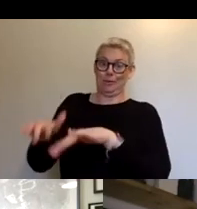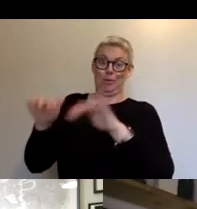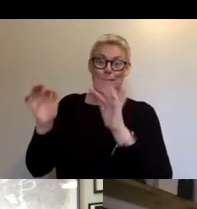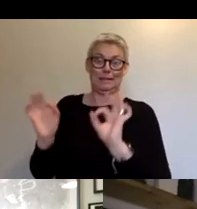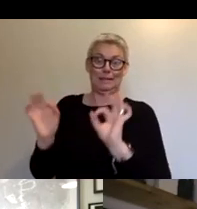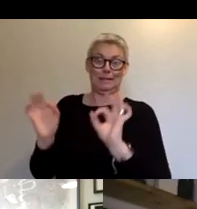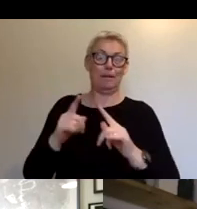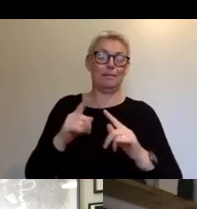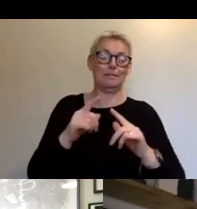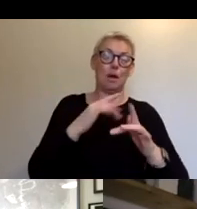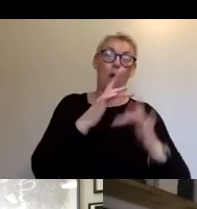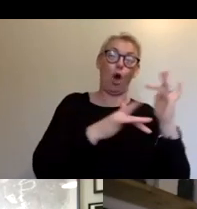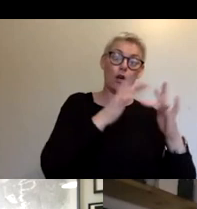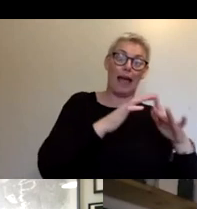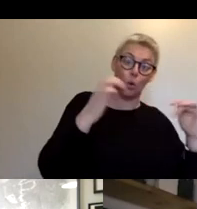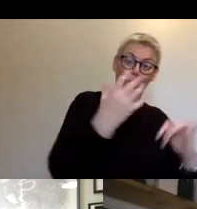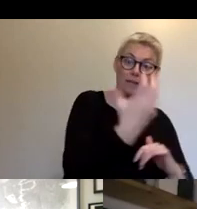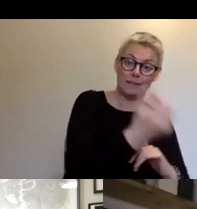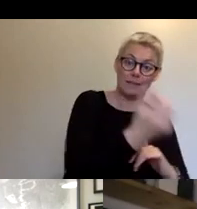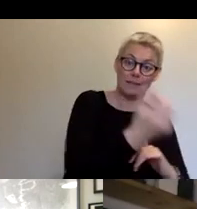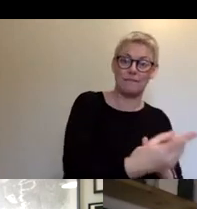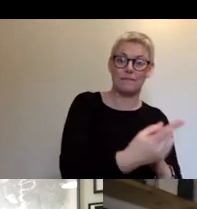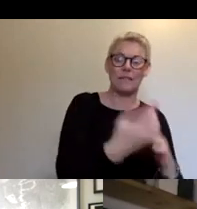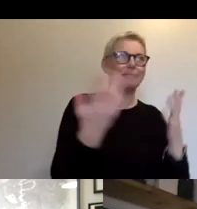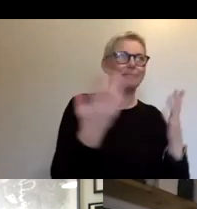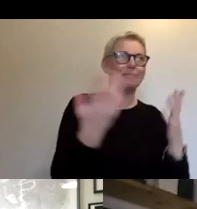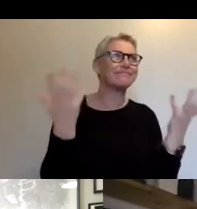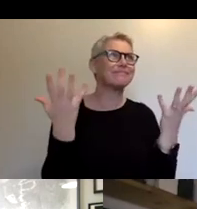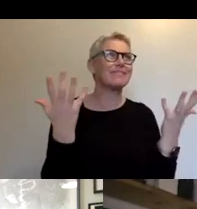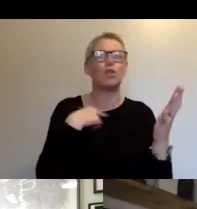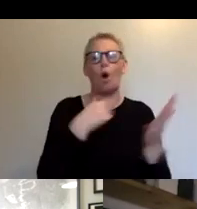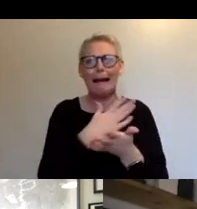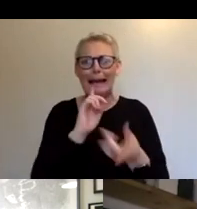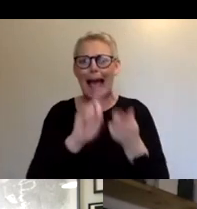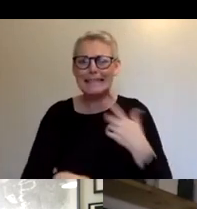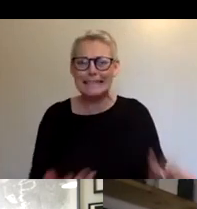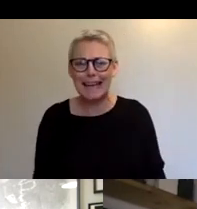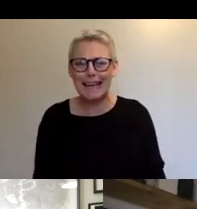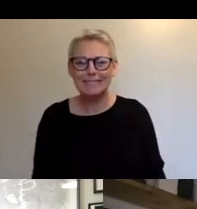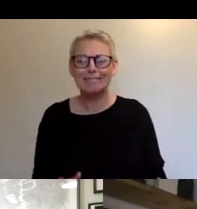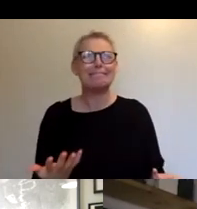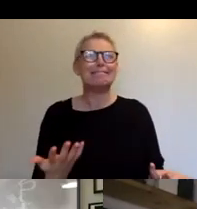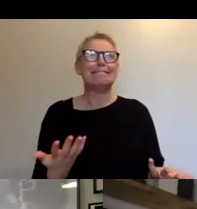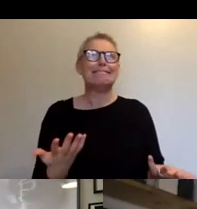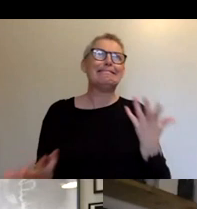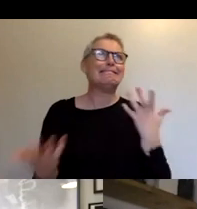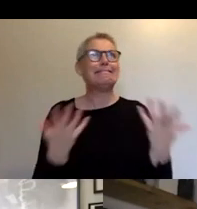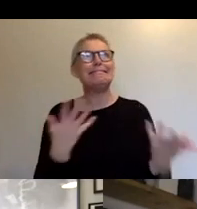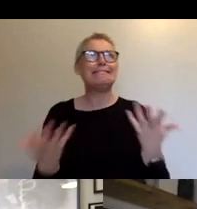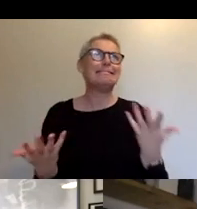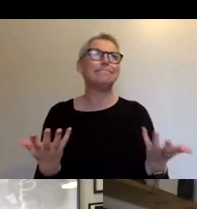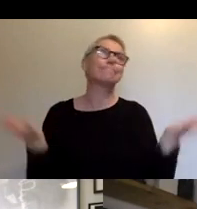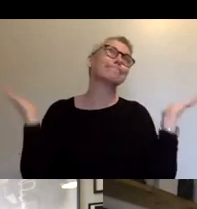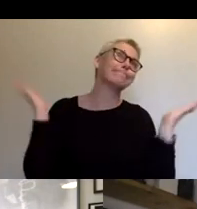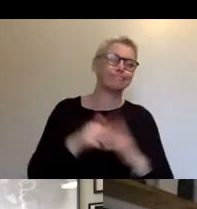So, yes, um, that's a very woolly answer to that question. And that it isn't really an answer, but, um, yeah, there's,